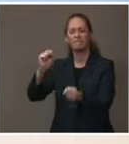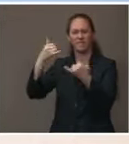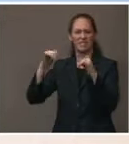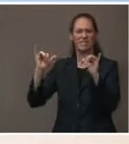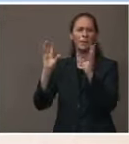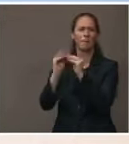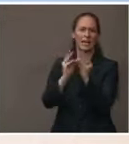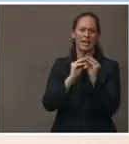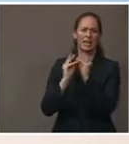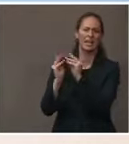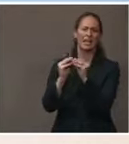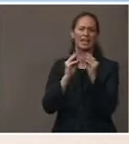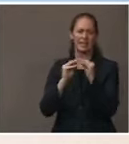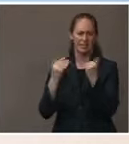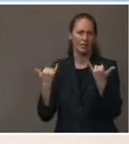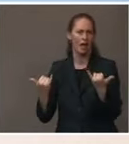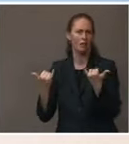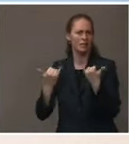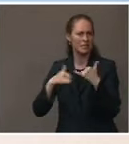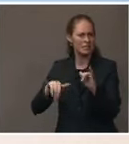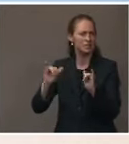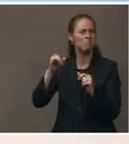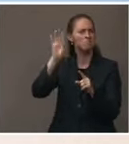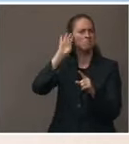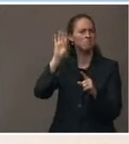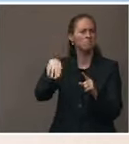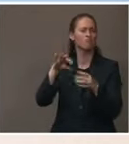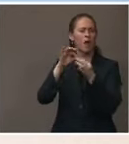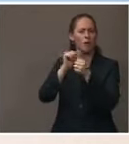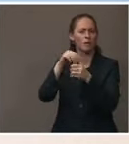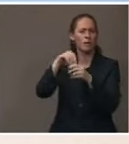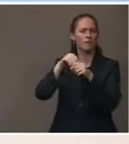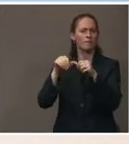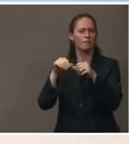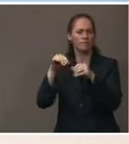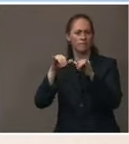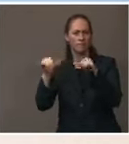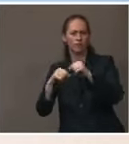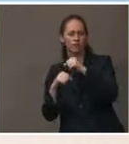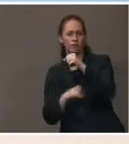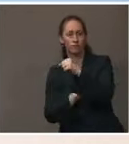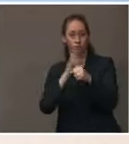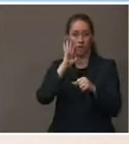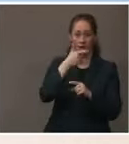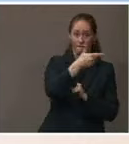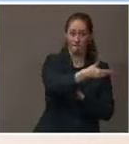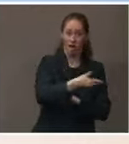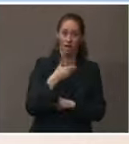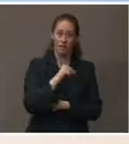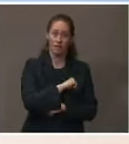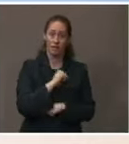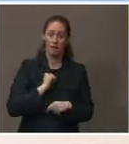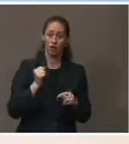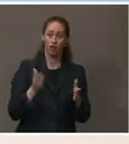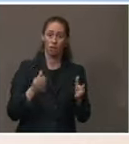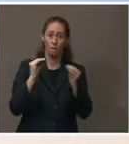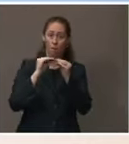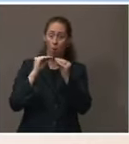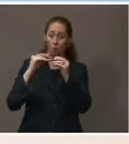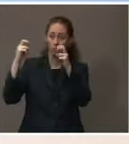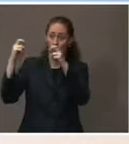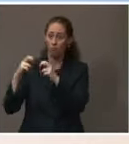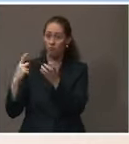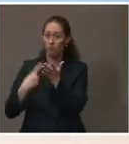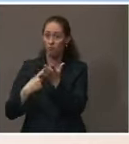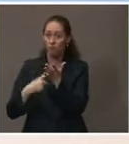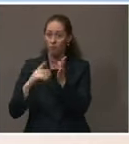you hopeful that you'll be able to invite those senators to the White House for a meeting with the president? We will see. As we do every day in